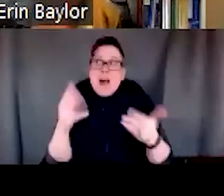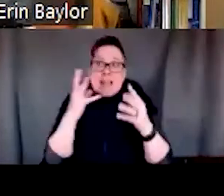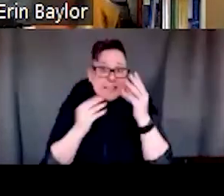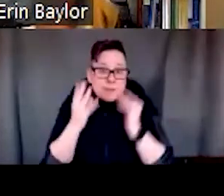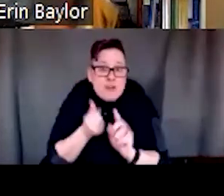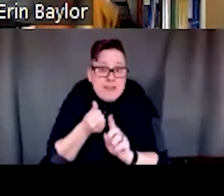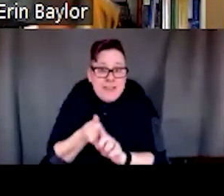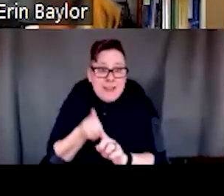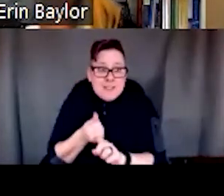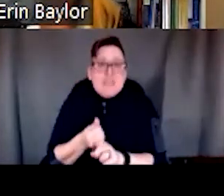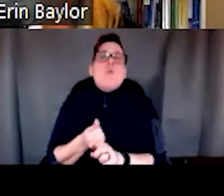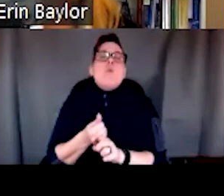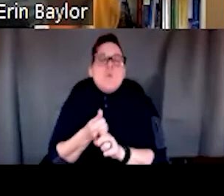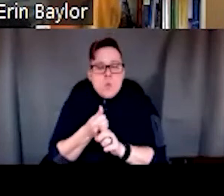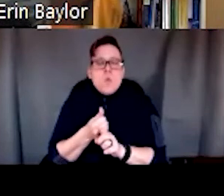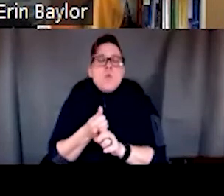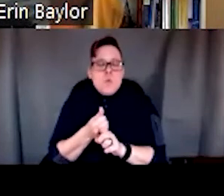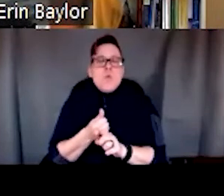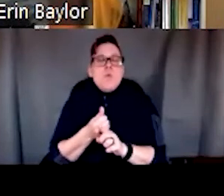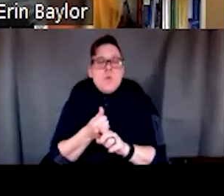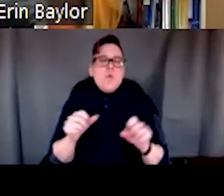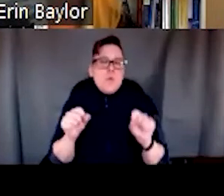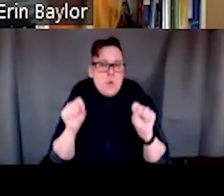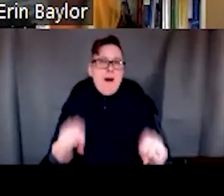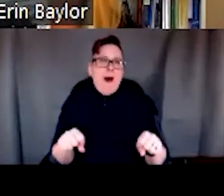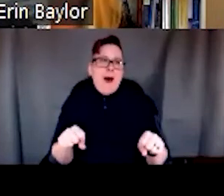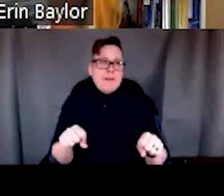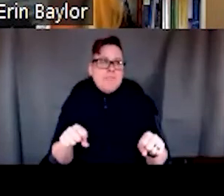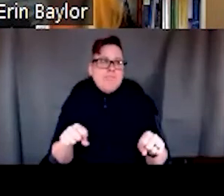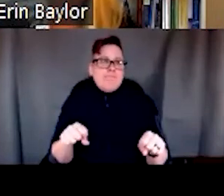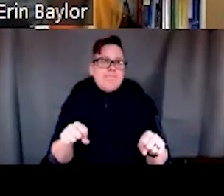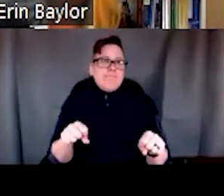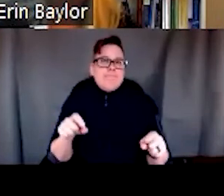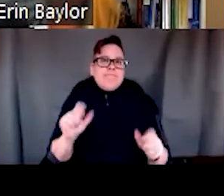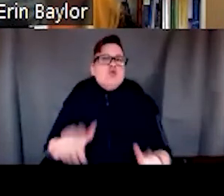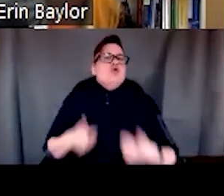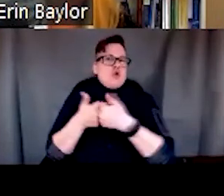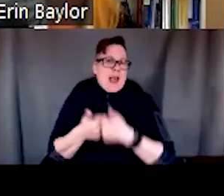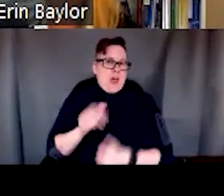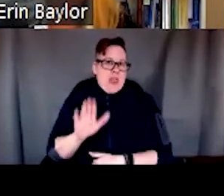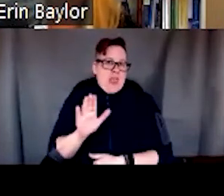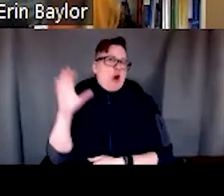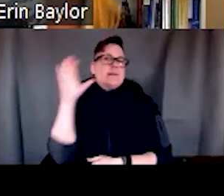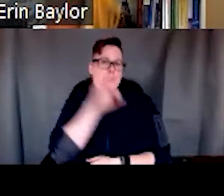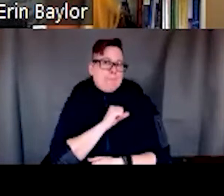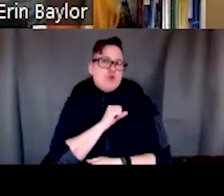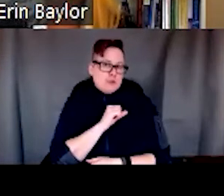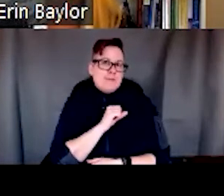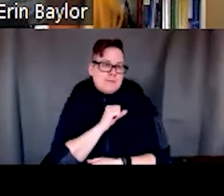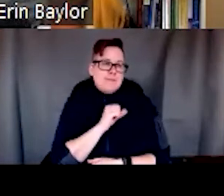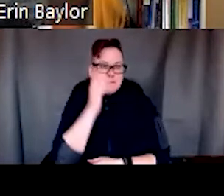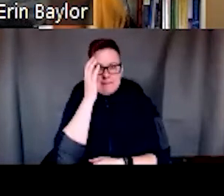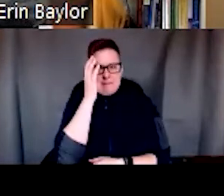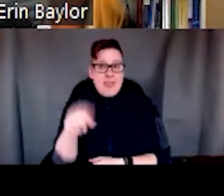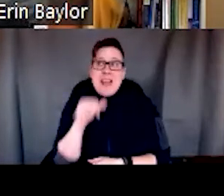can have, at least if nothing else, it can sort of challenge some of those underlying assumptions that people